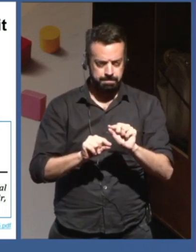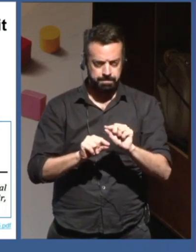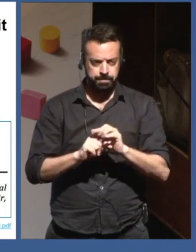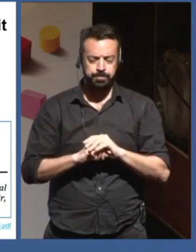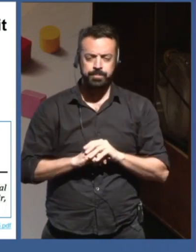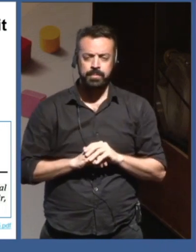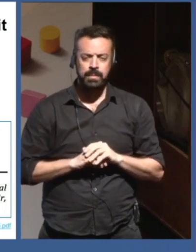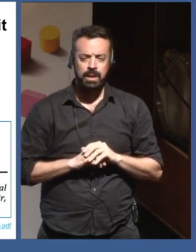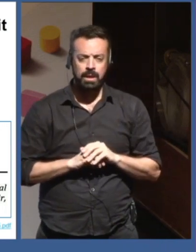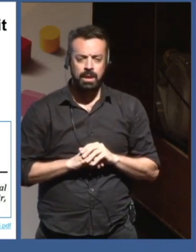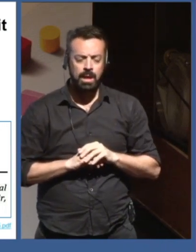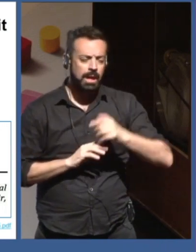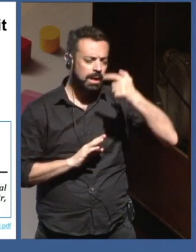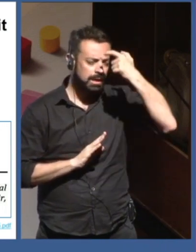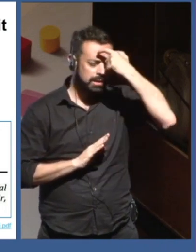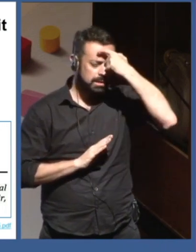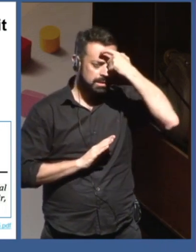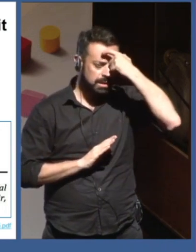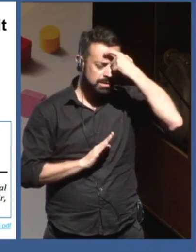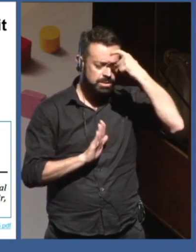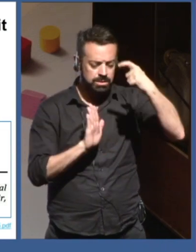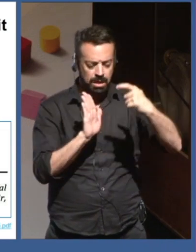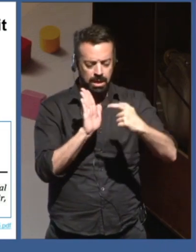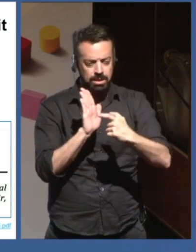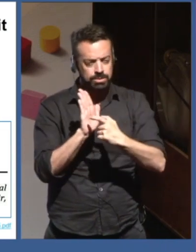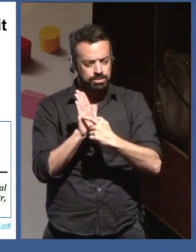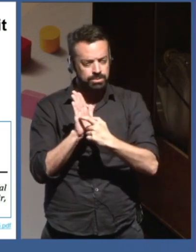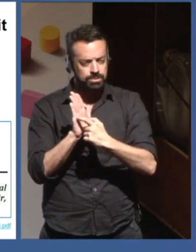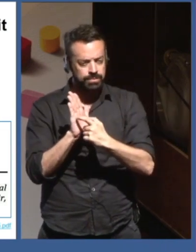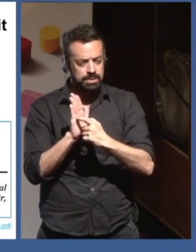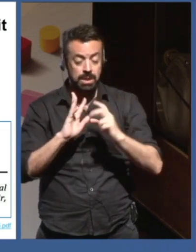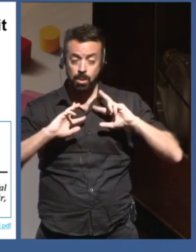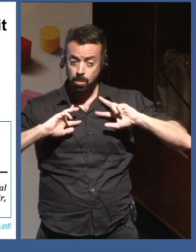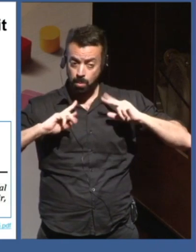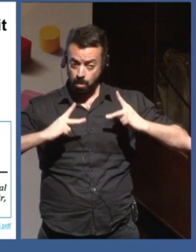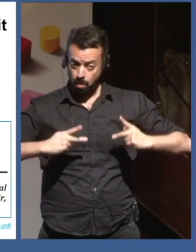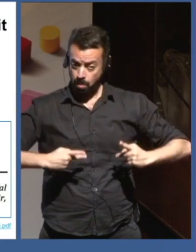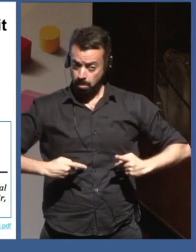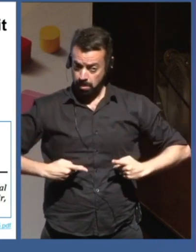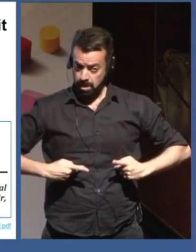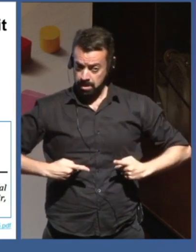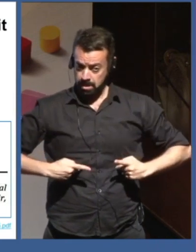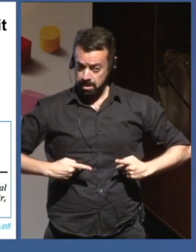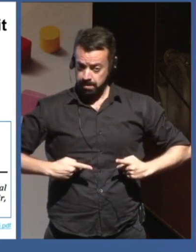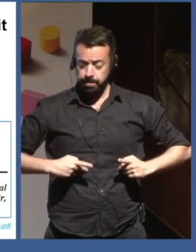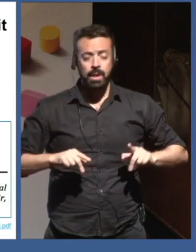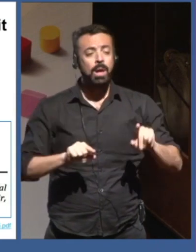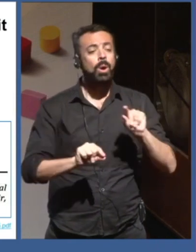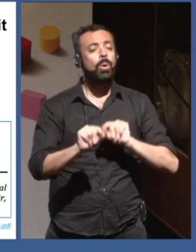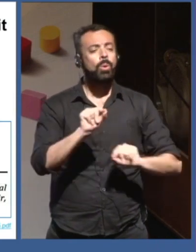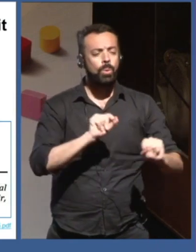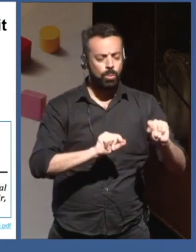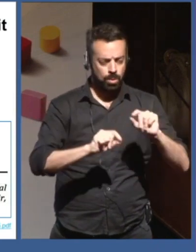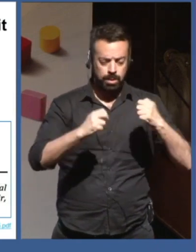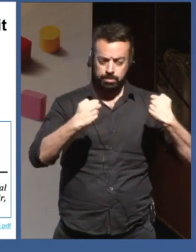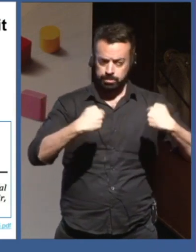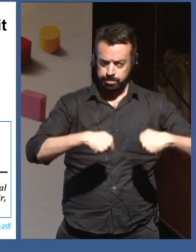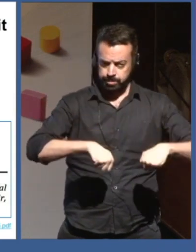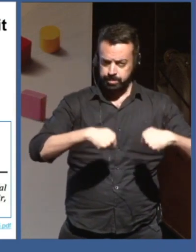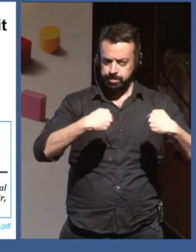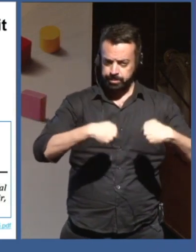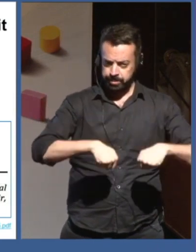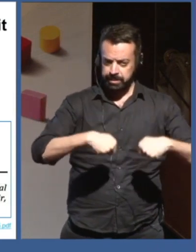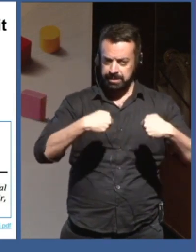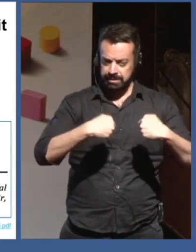look like and what would it take? So what would be a human AI? So a human AI is